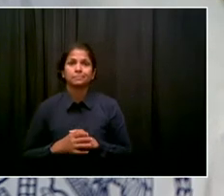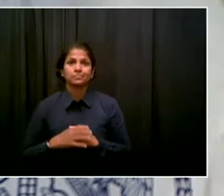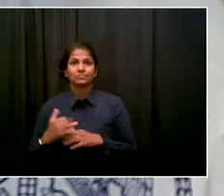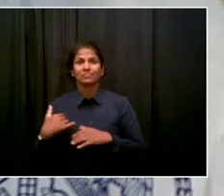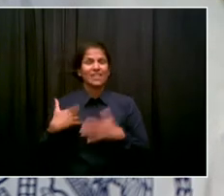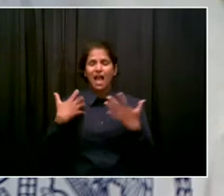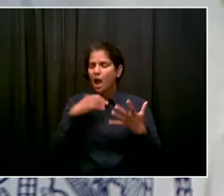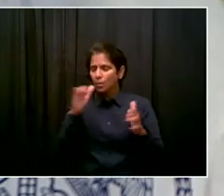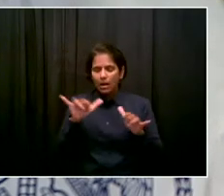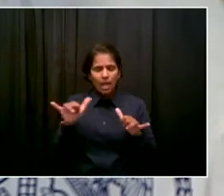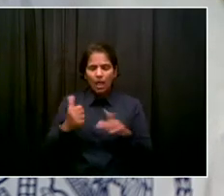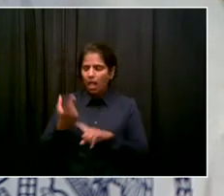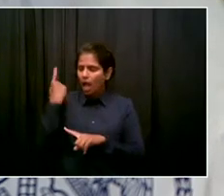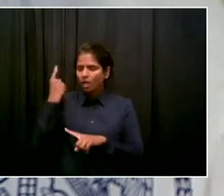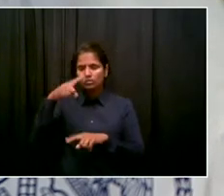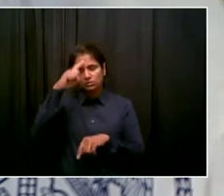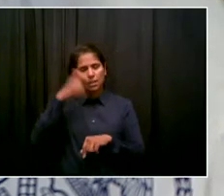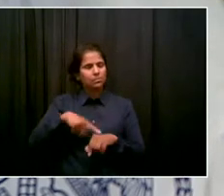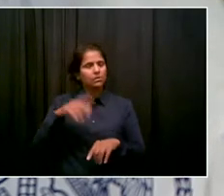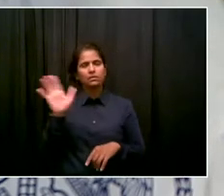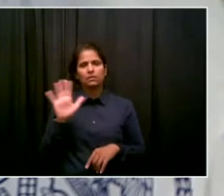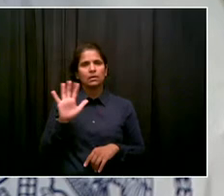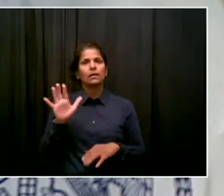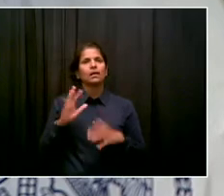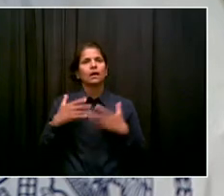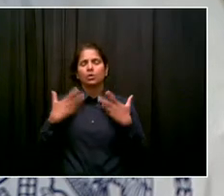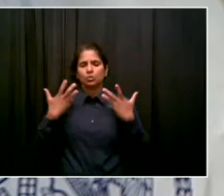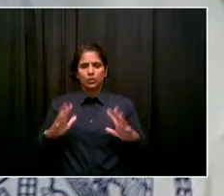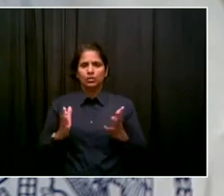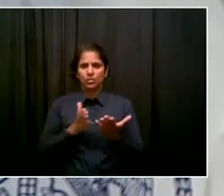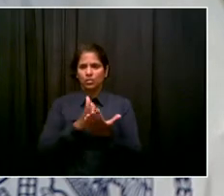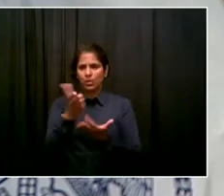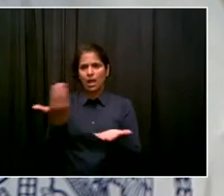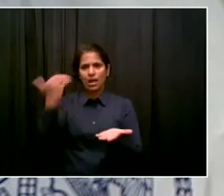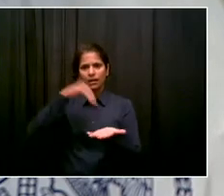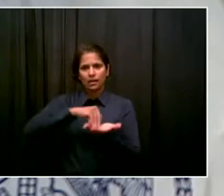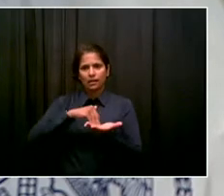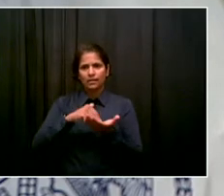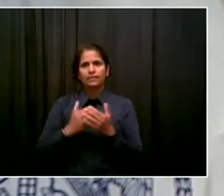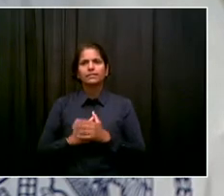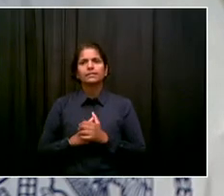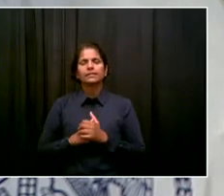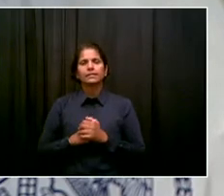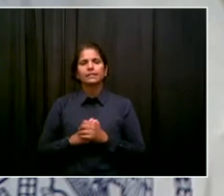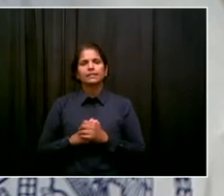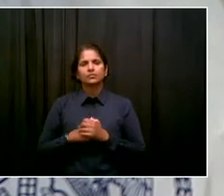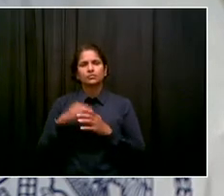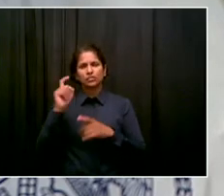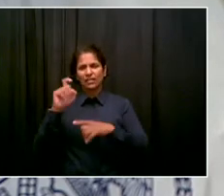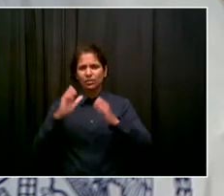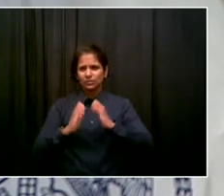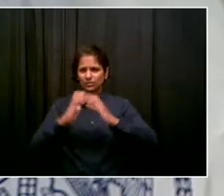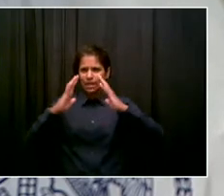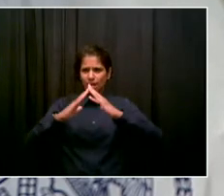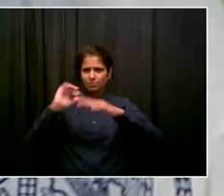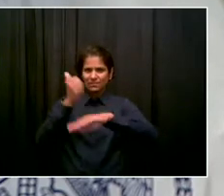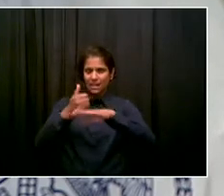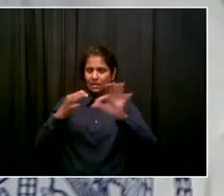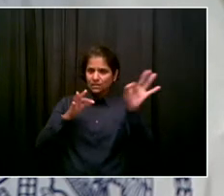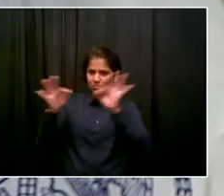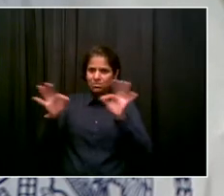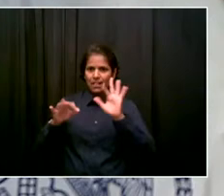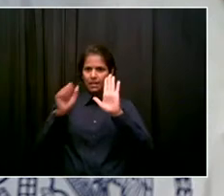What we're going to do consistently is set clear rules, have community affairs up front, but if